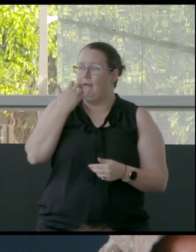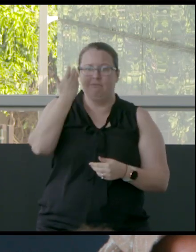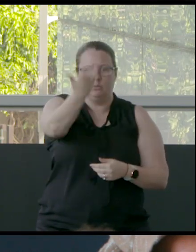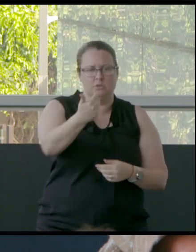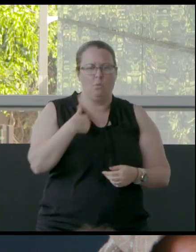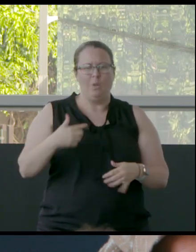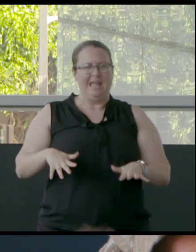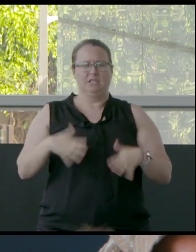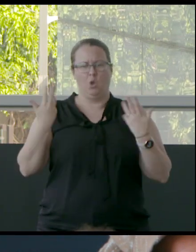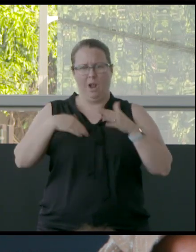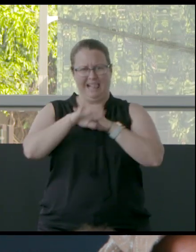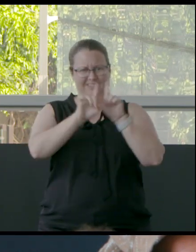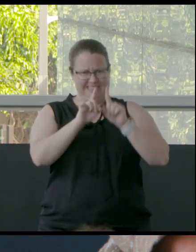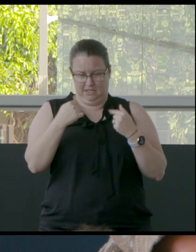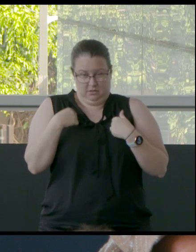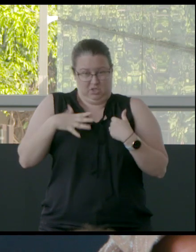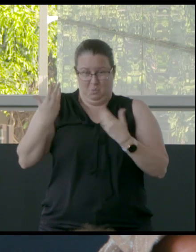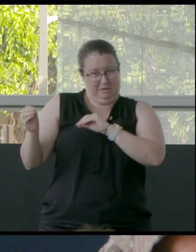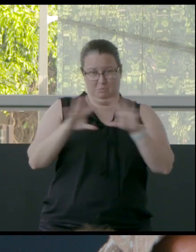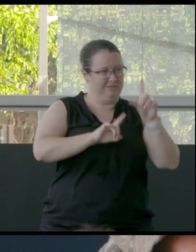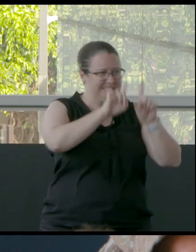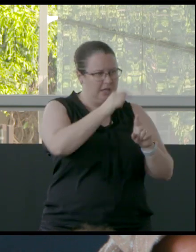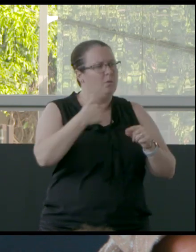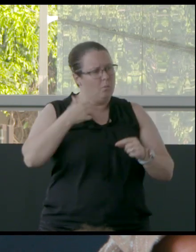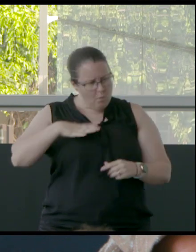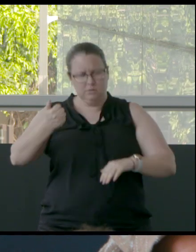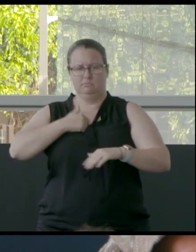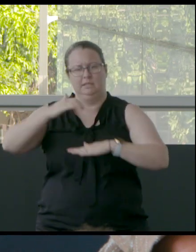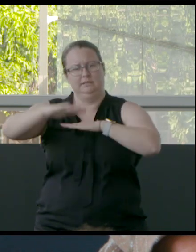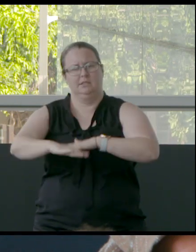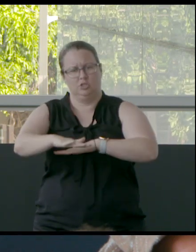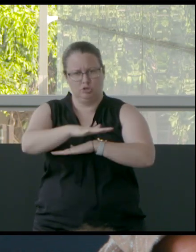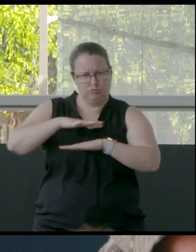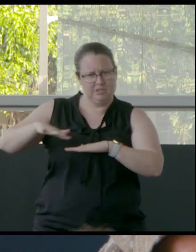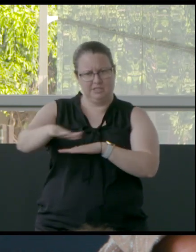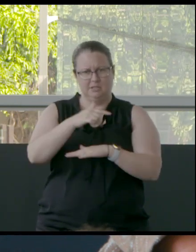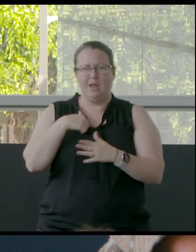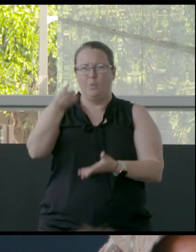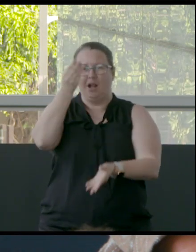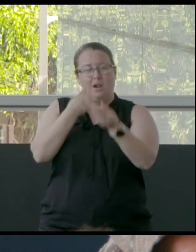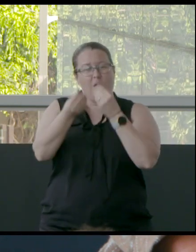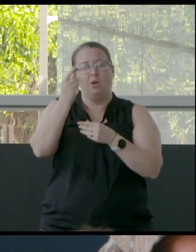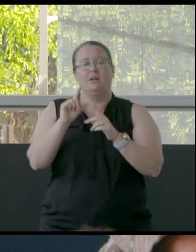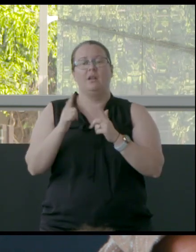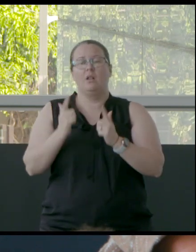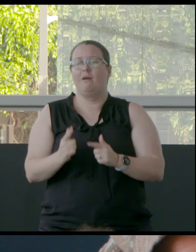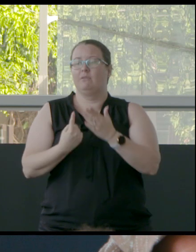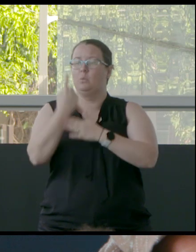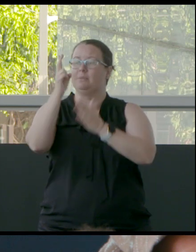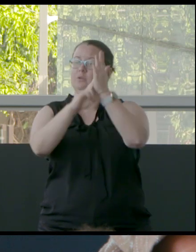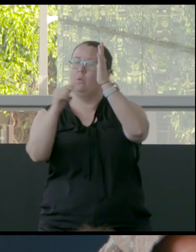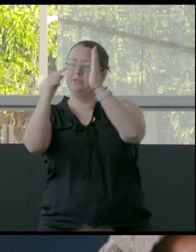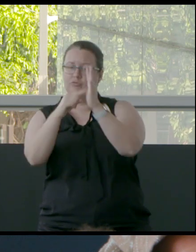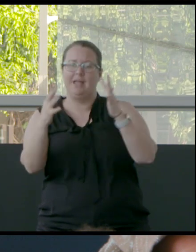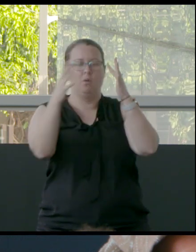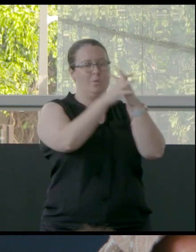to go live in towns and cities. We want to be on country. And we can learn a lot from Northern Territory and Western Australia in that